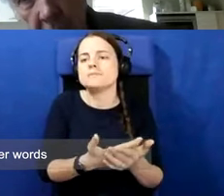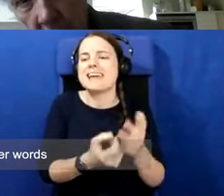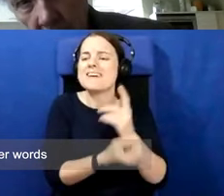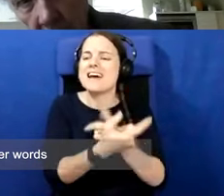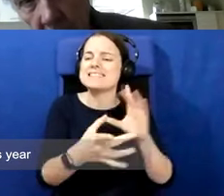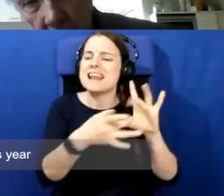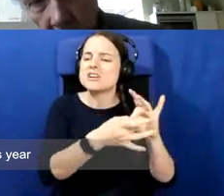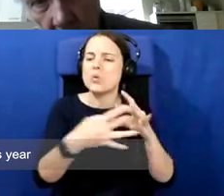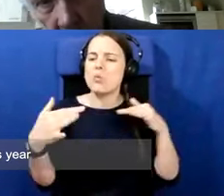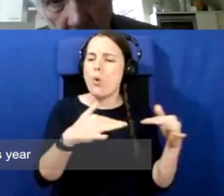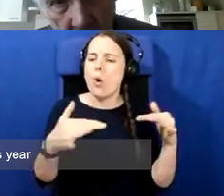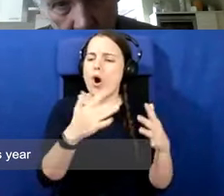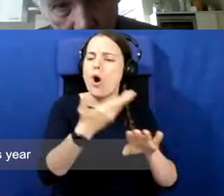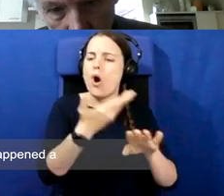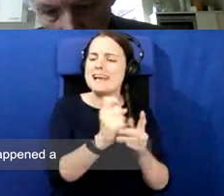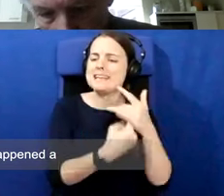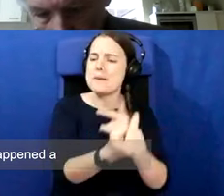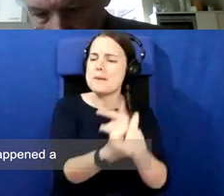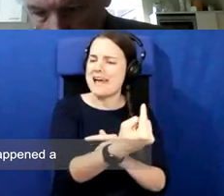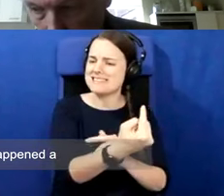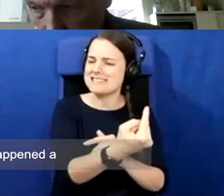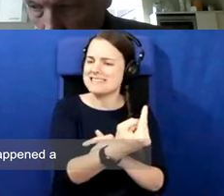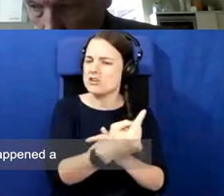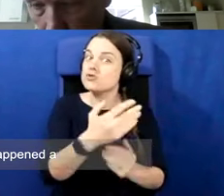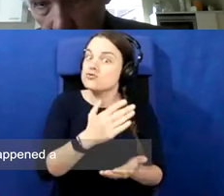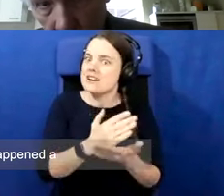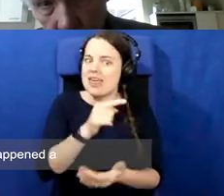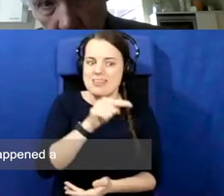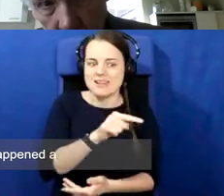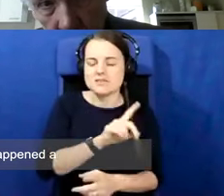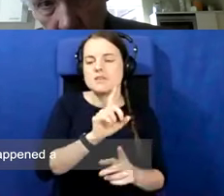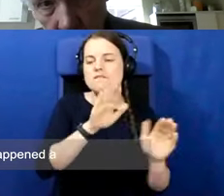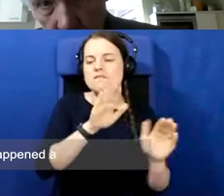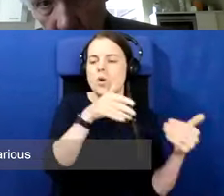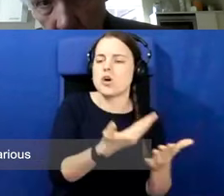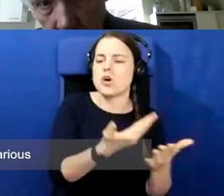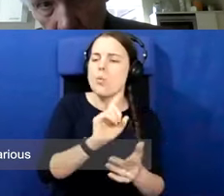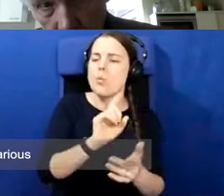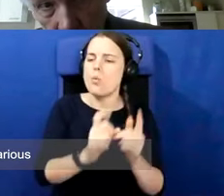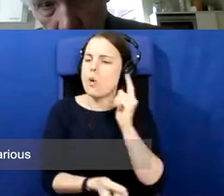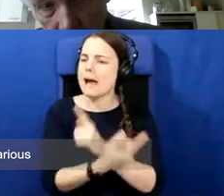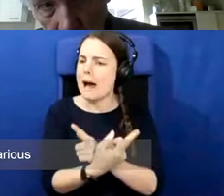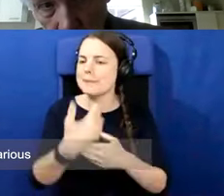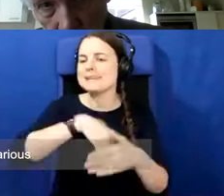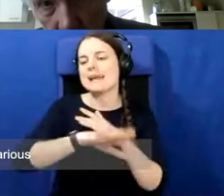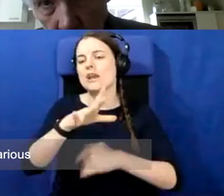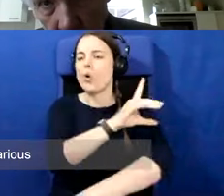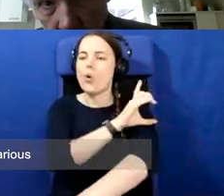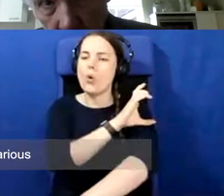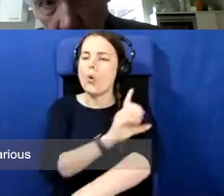You know, in other words, what they're focusing on this year would be more of what happened down in Cork, in temporary,